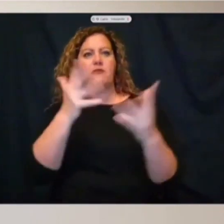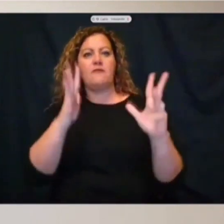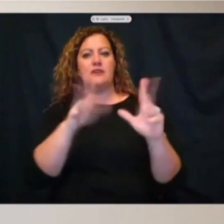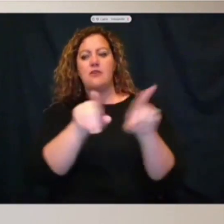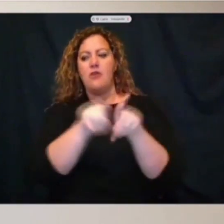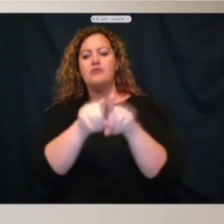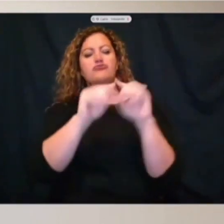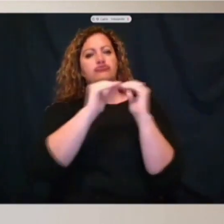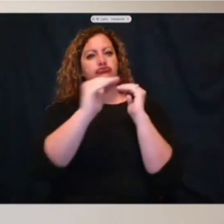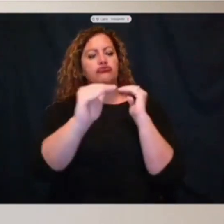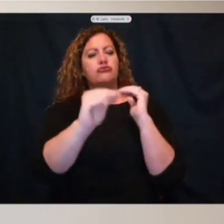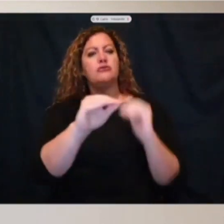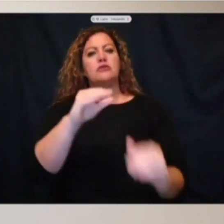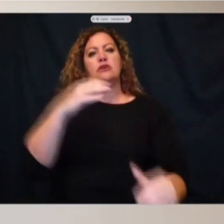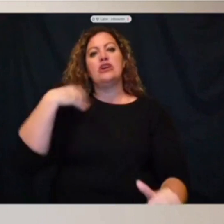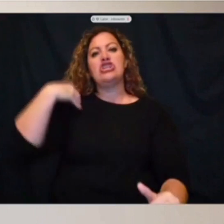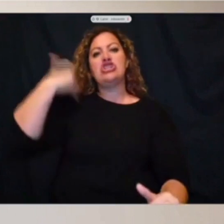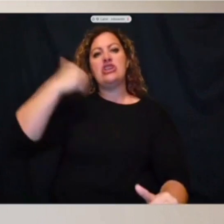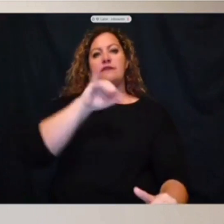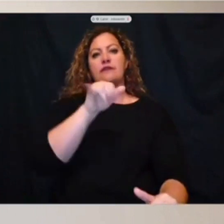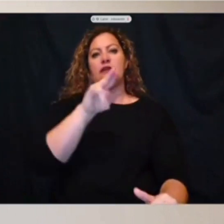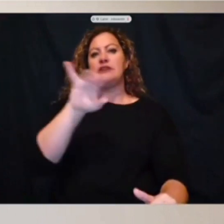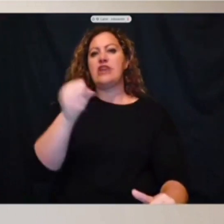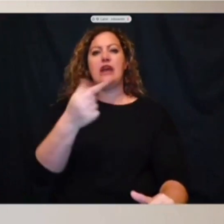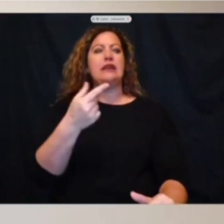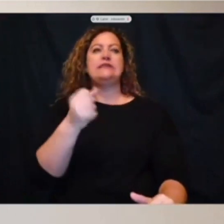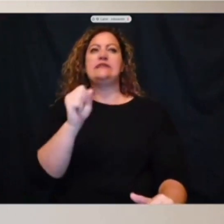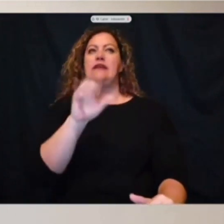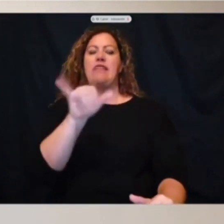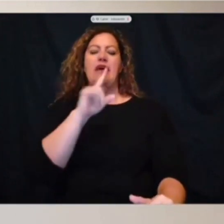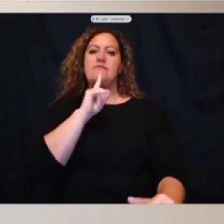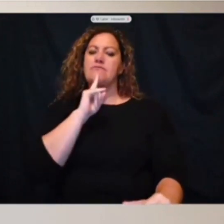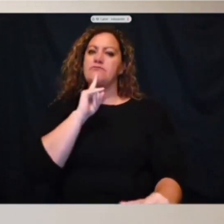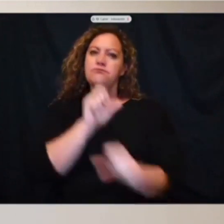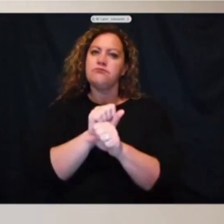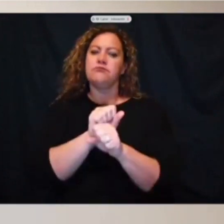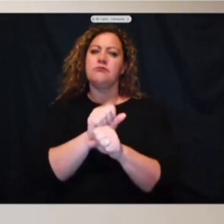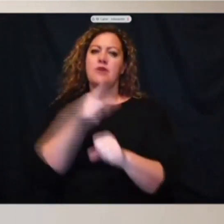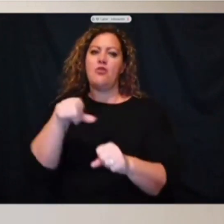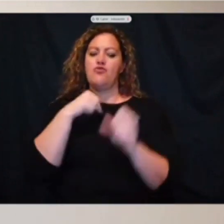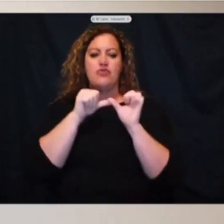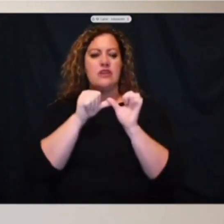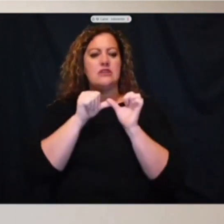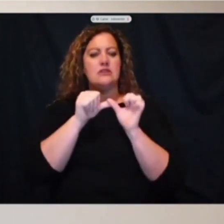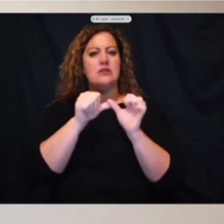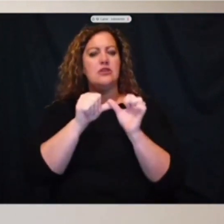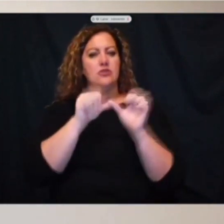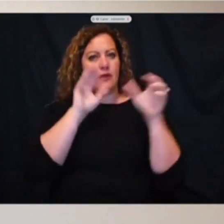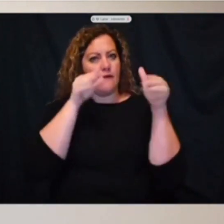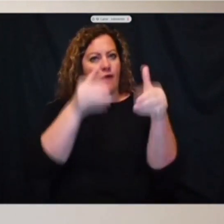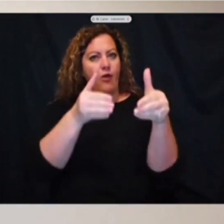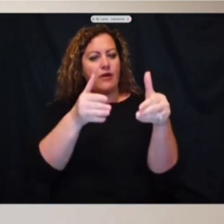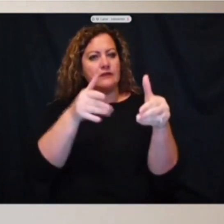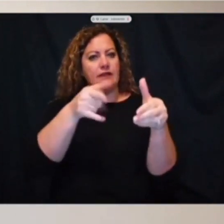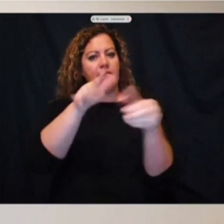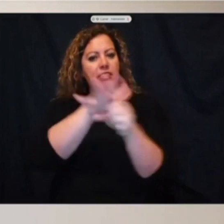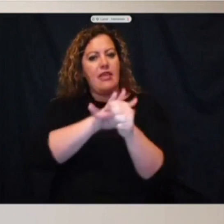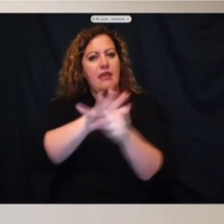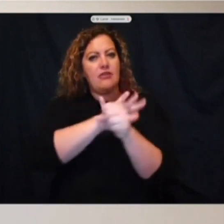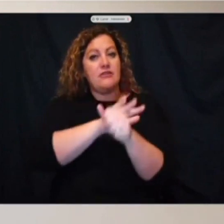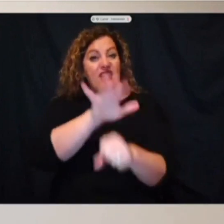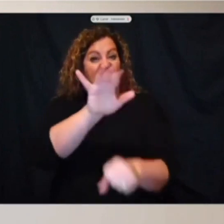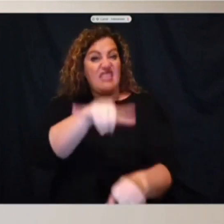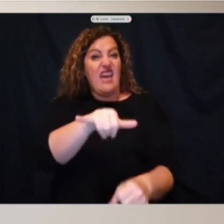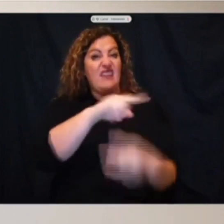Chief Jennings is adamant that we continue to put our resources in those areas where these crimes